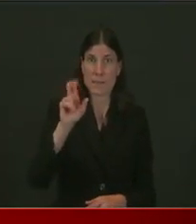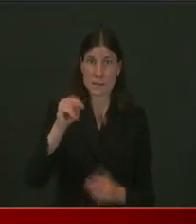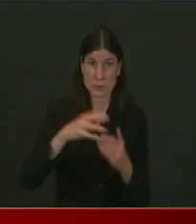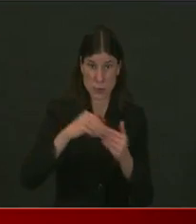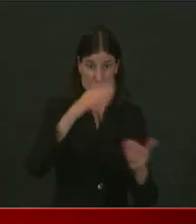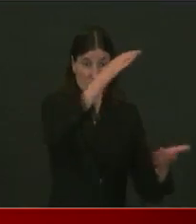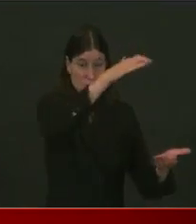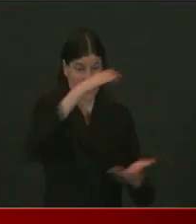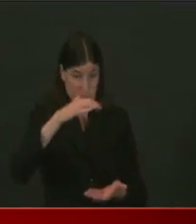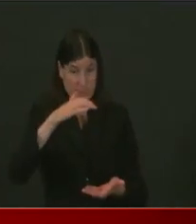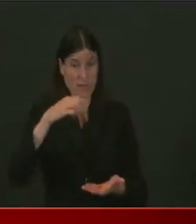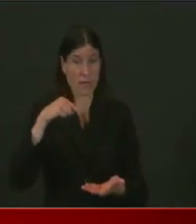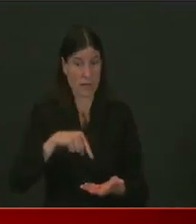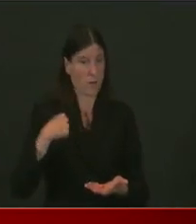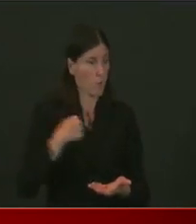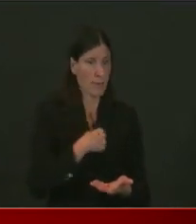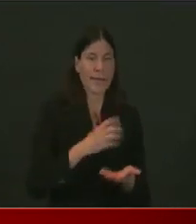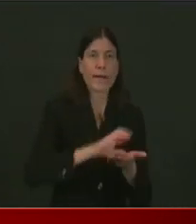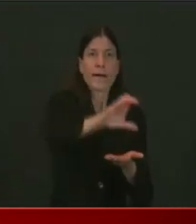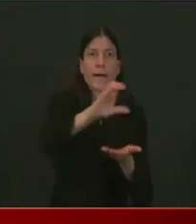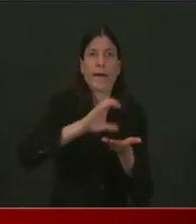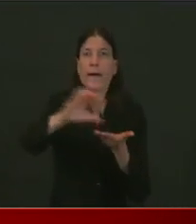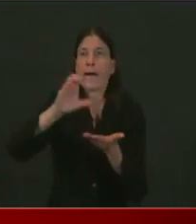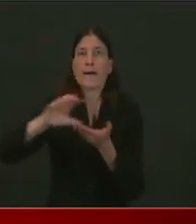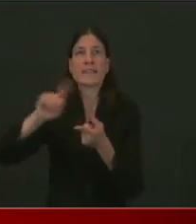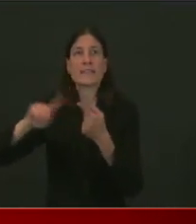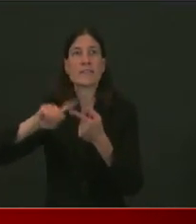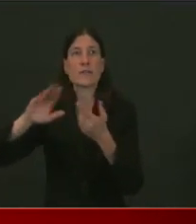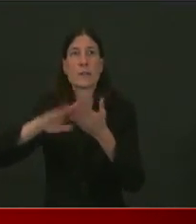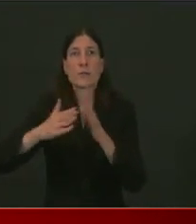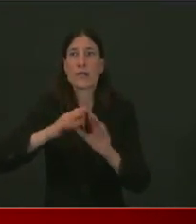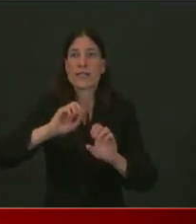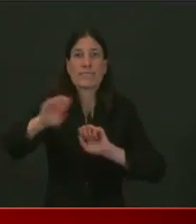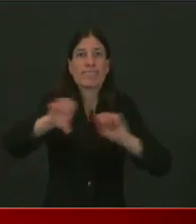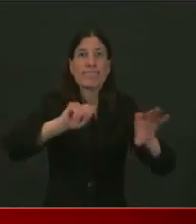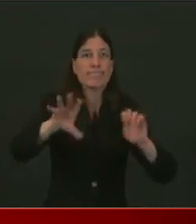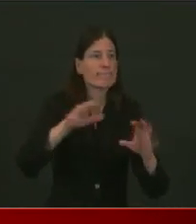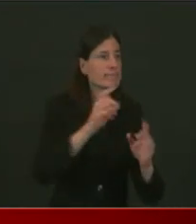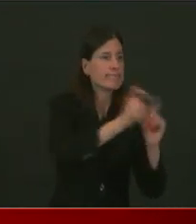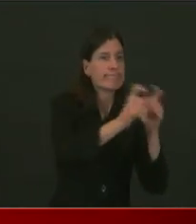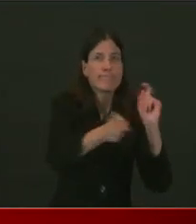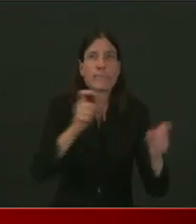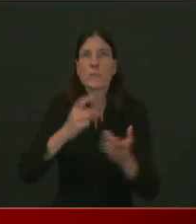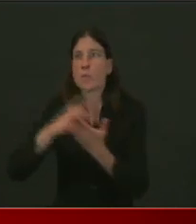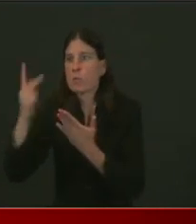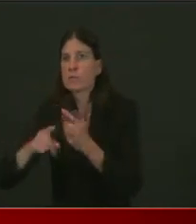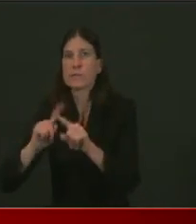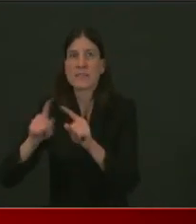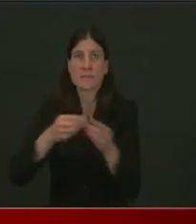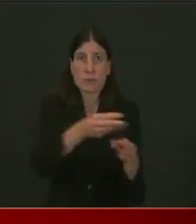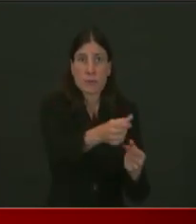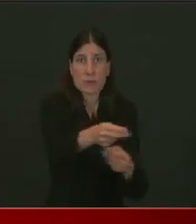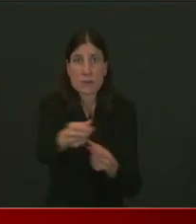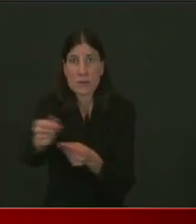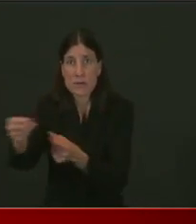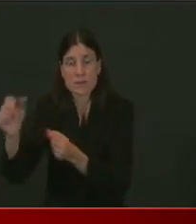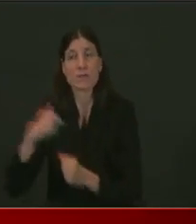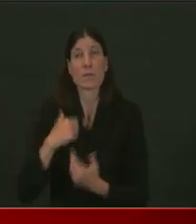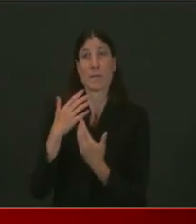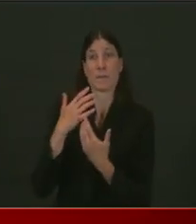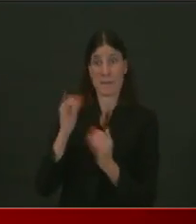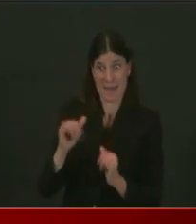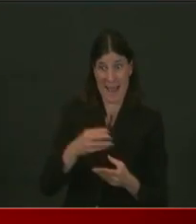have pledged from the beginning total transparency about where that money is going. And today, I'm making good on that pledge.